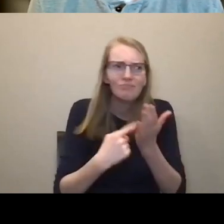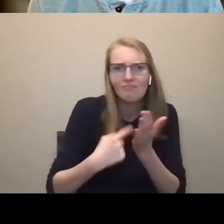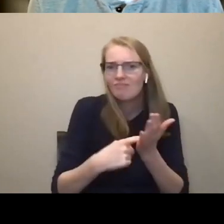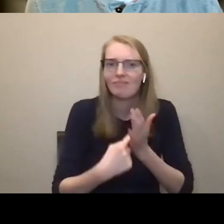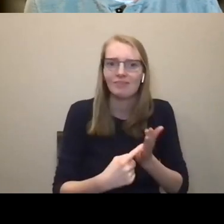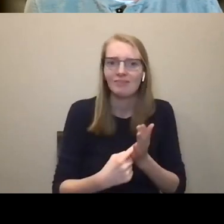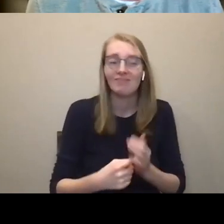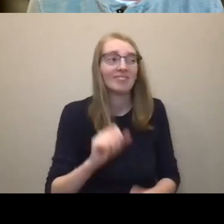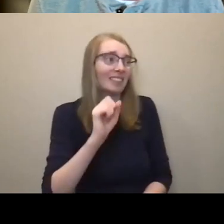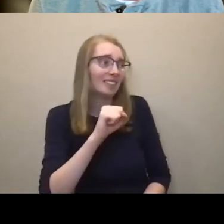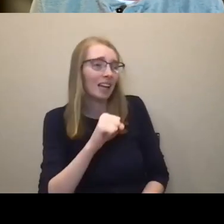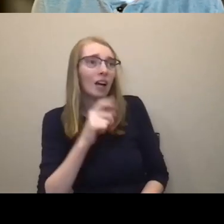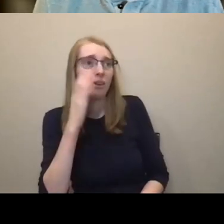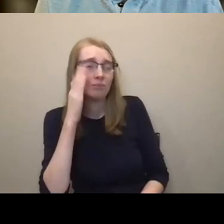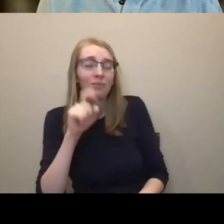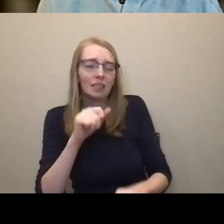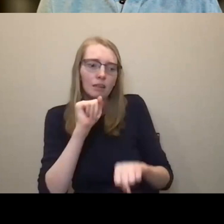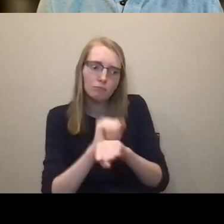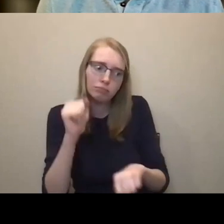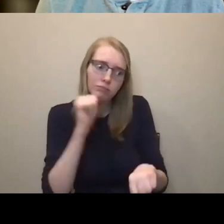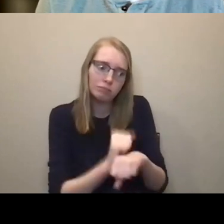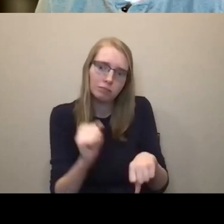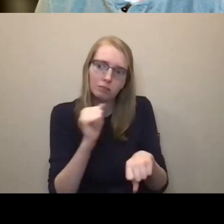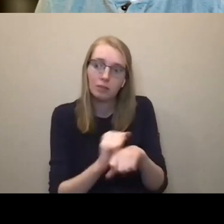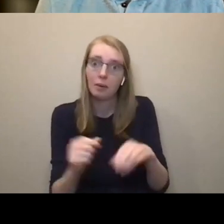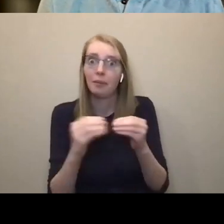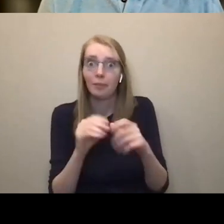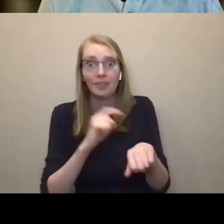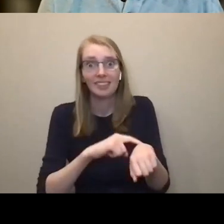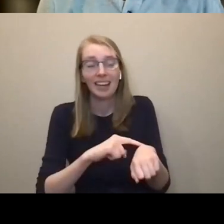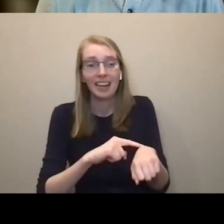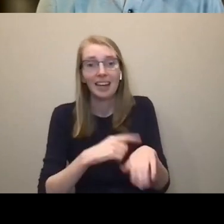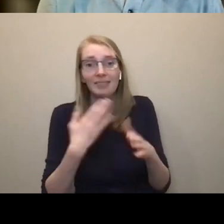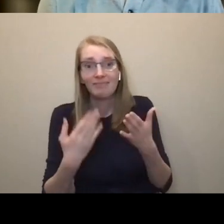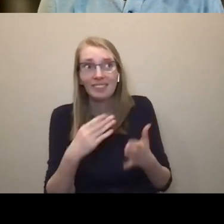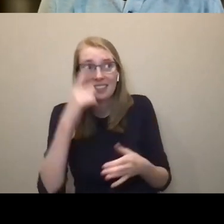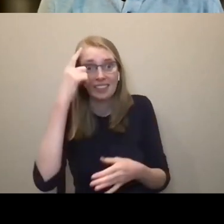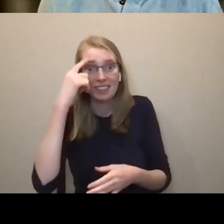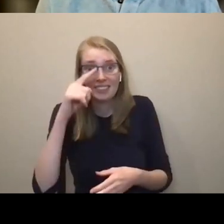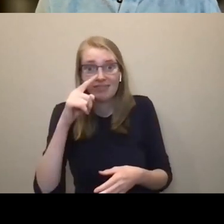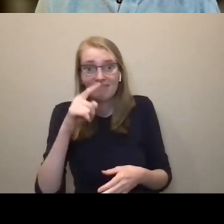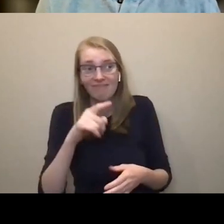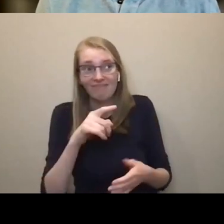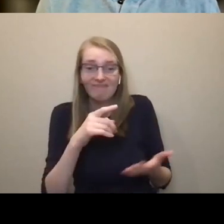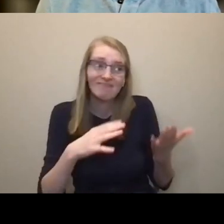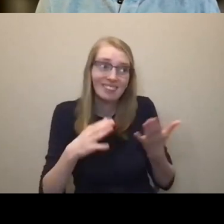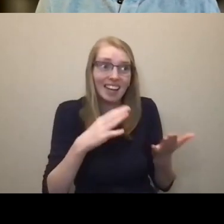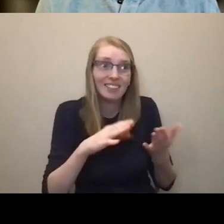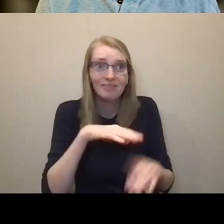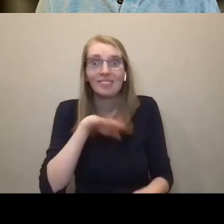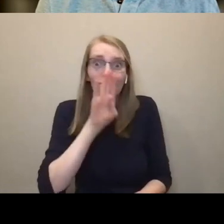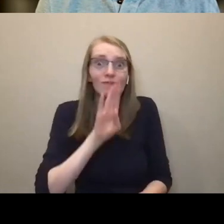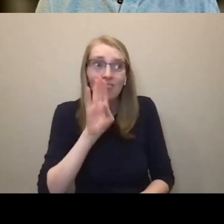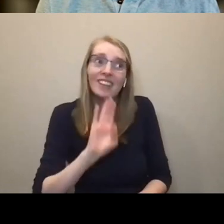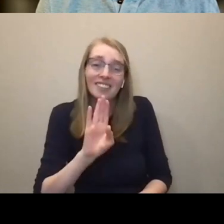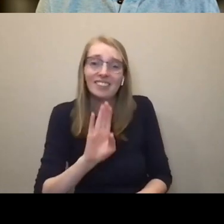and, and still more time, which is probably frustrating for, but we're getting, but we're getting